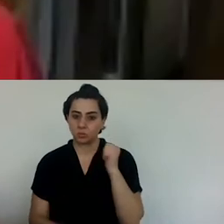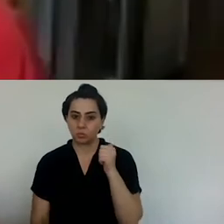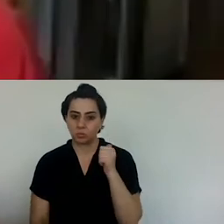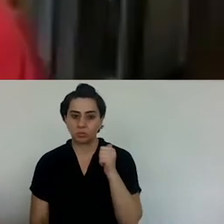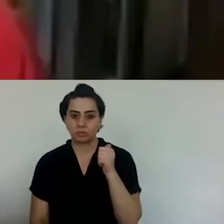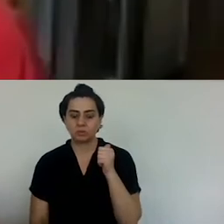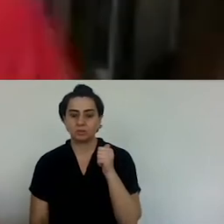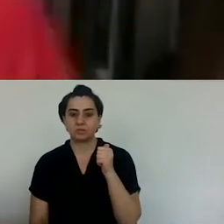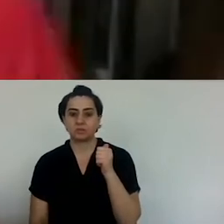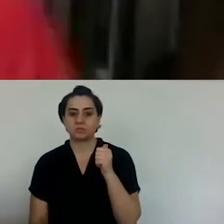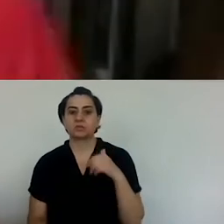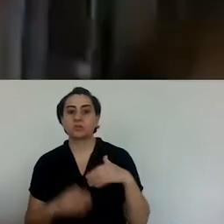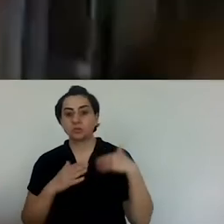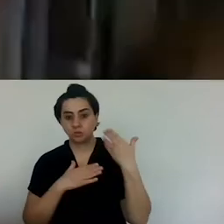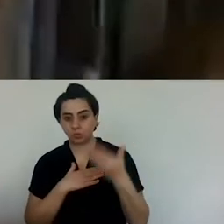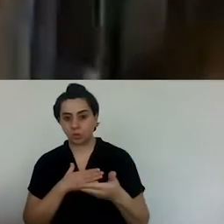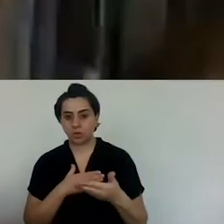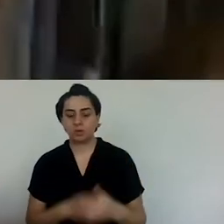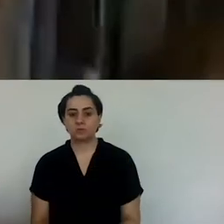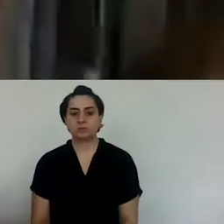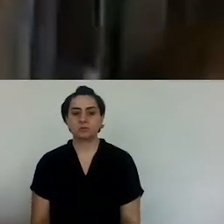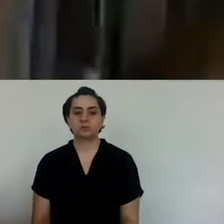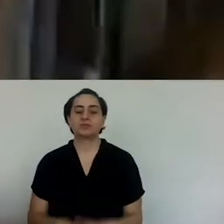events took place.